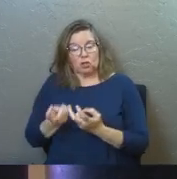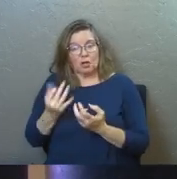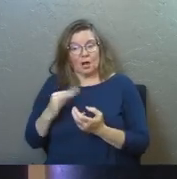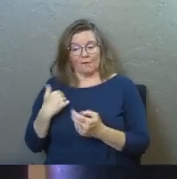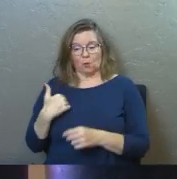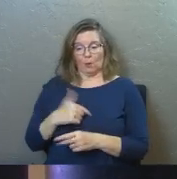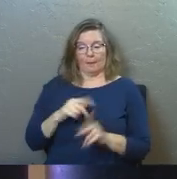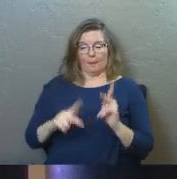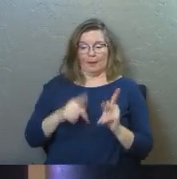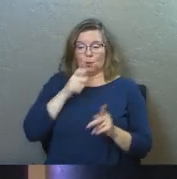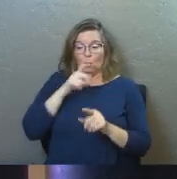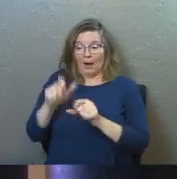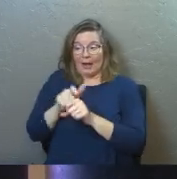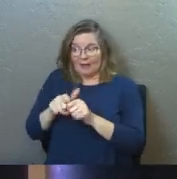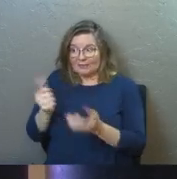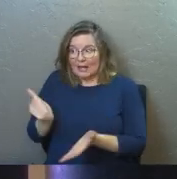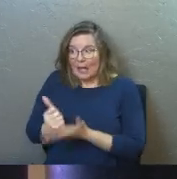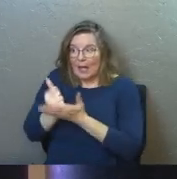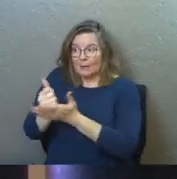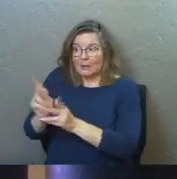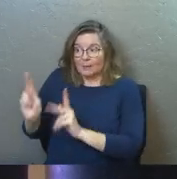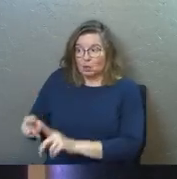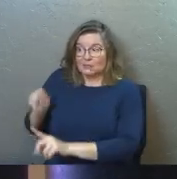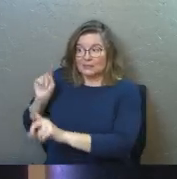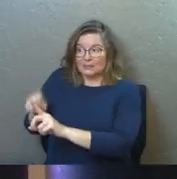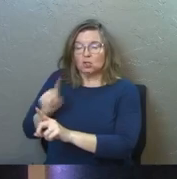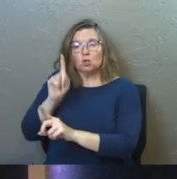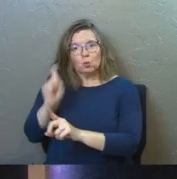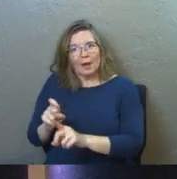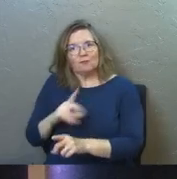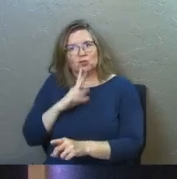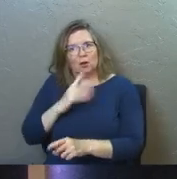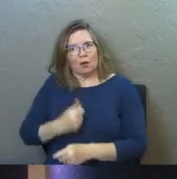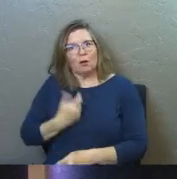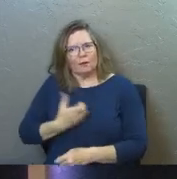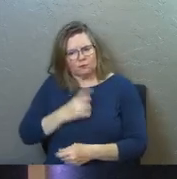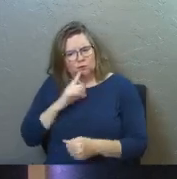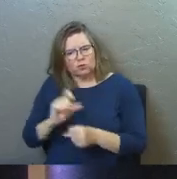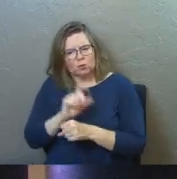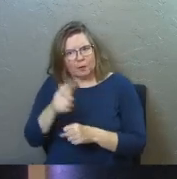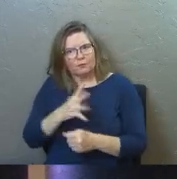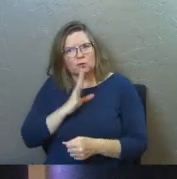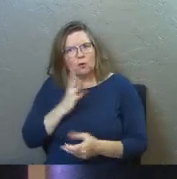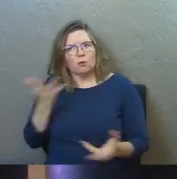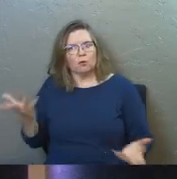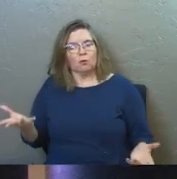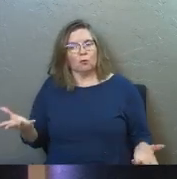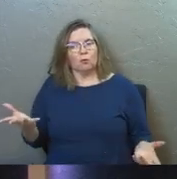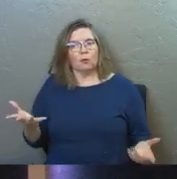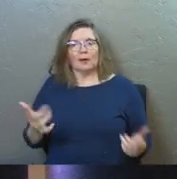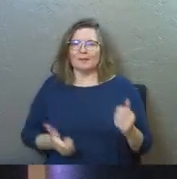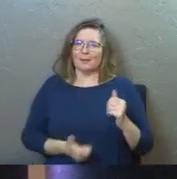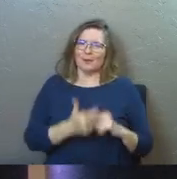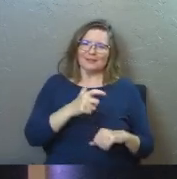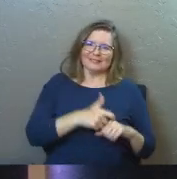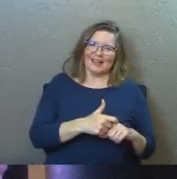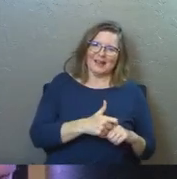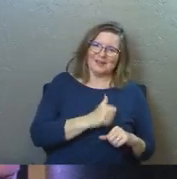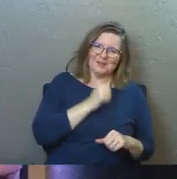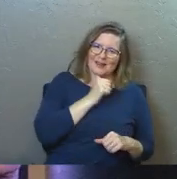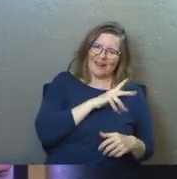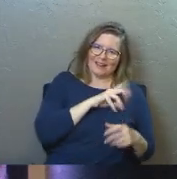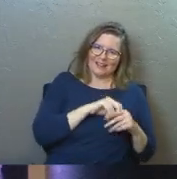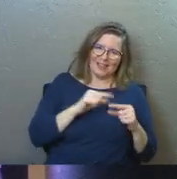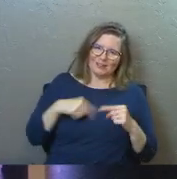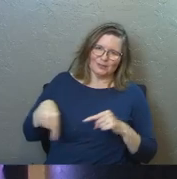of, we're the people who are actively helping this person, you've got to talk, for sure you've got to talk, but most of the time that's